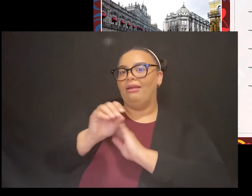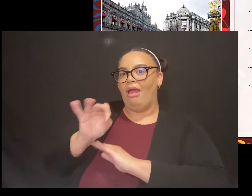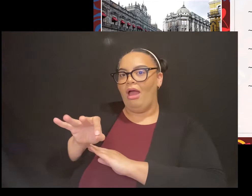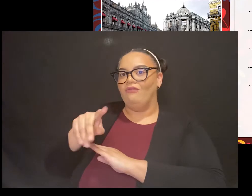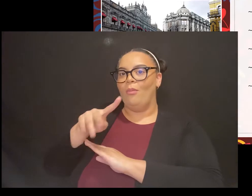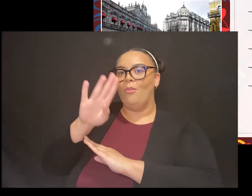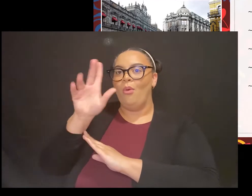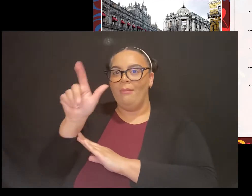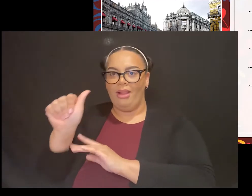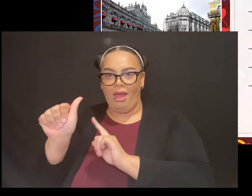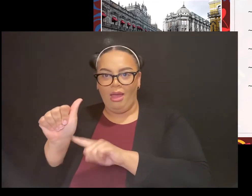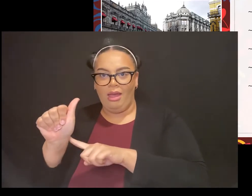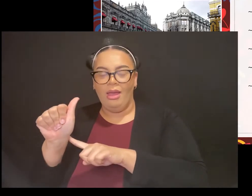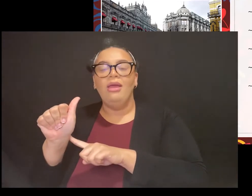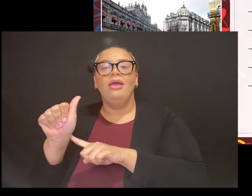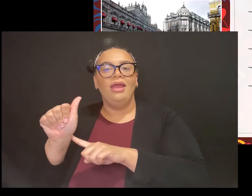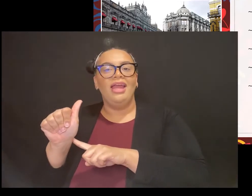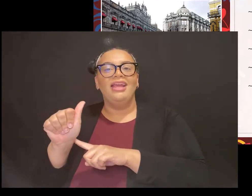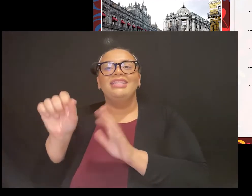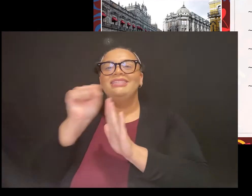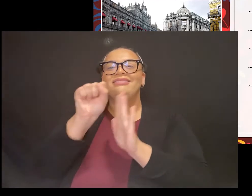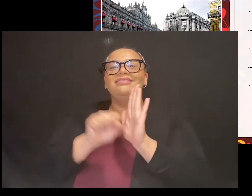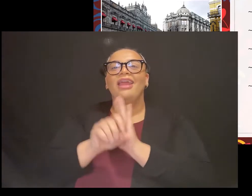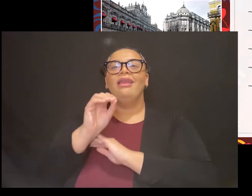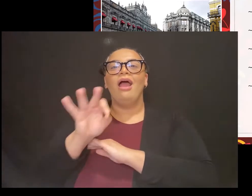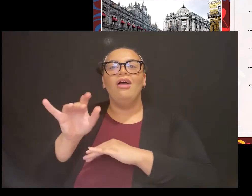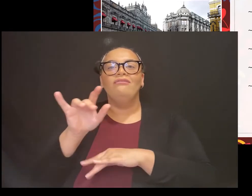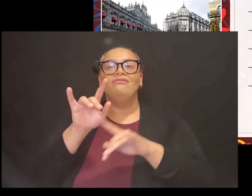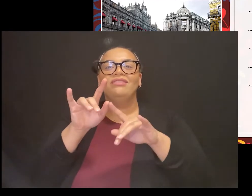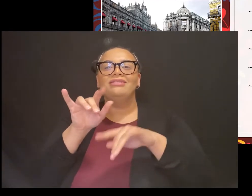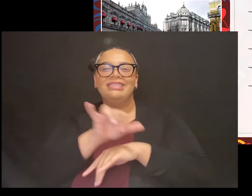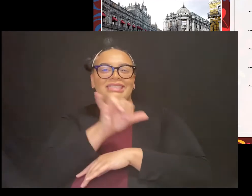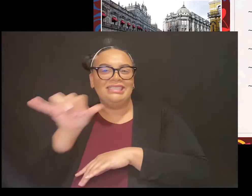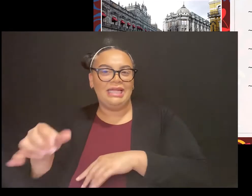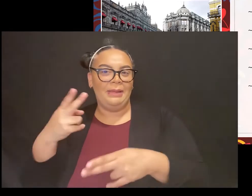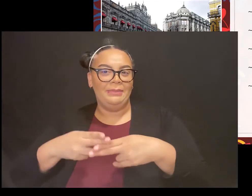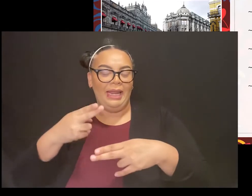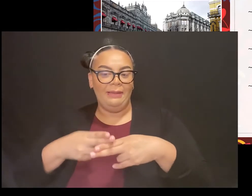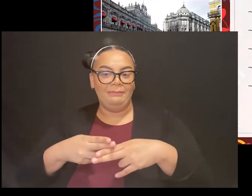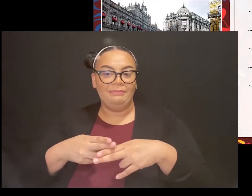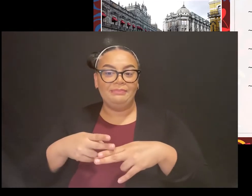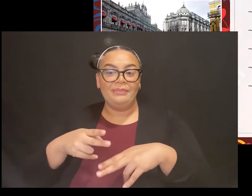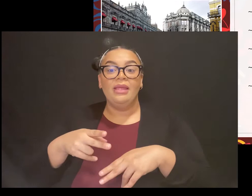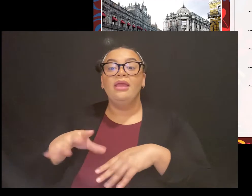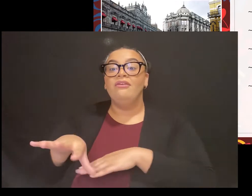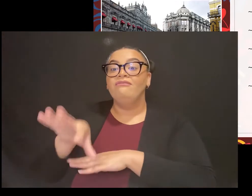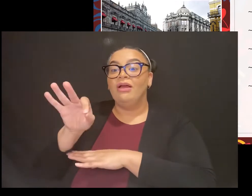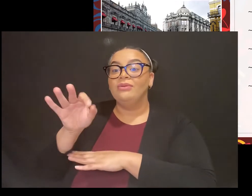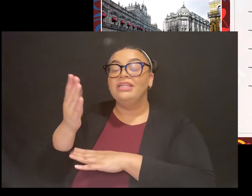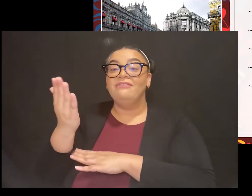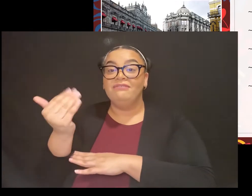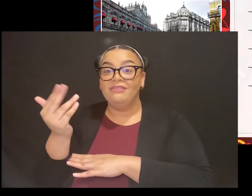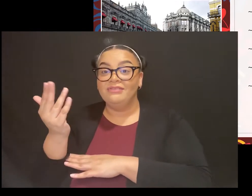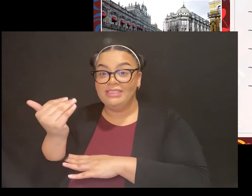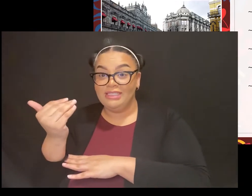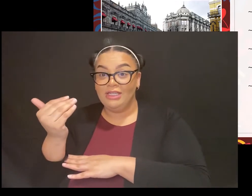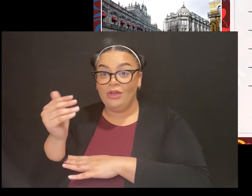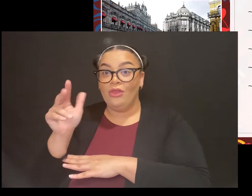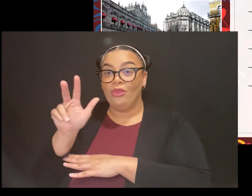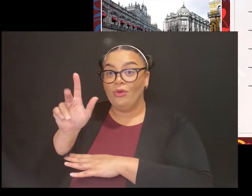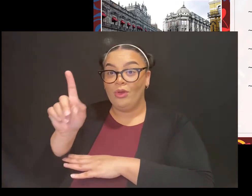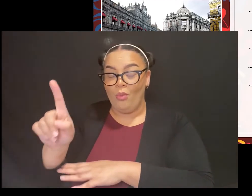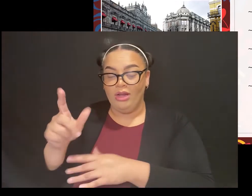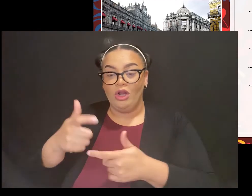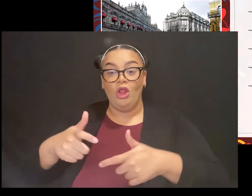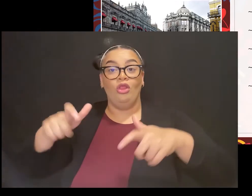So it was founded in 1531. It's the largest city in Puebla state, and the